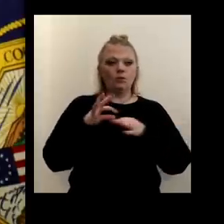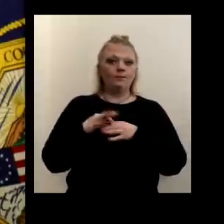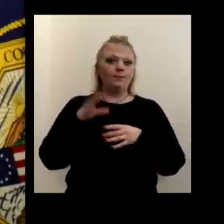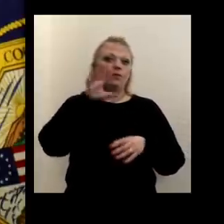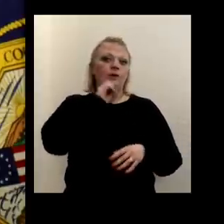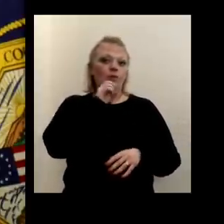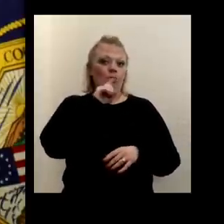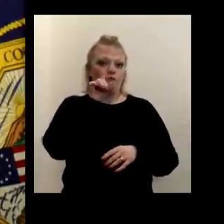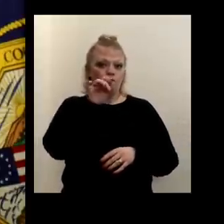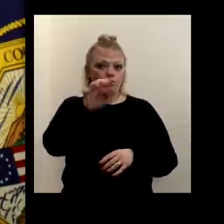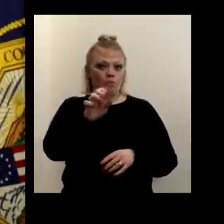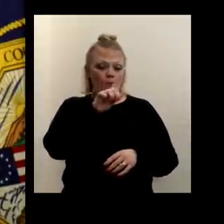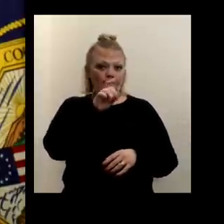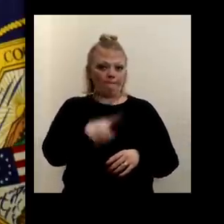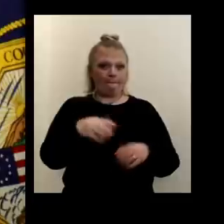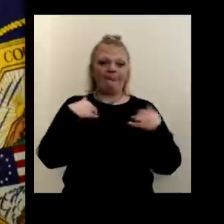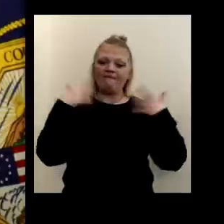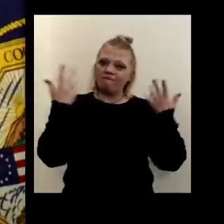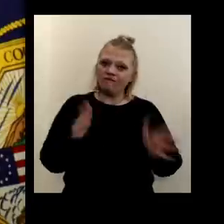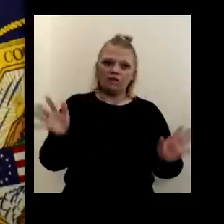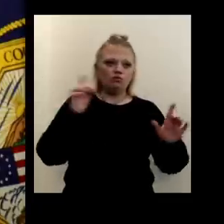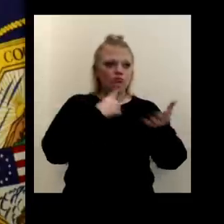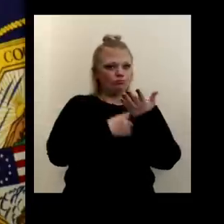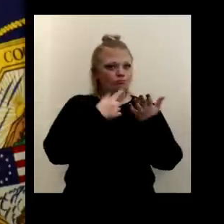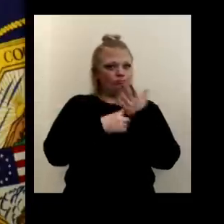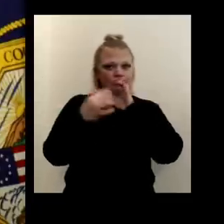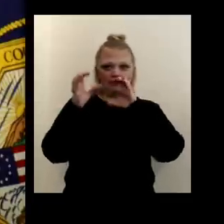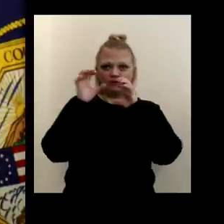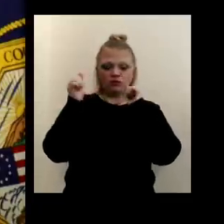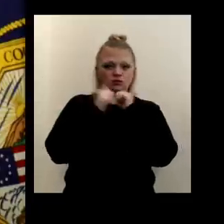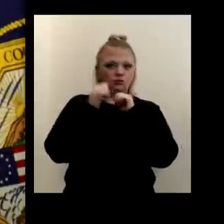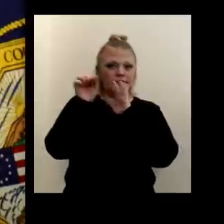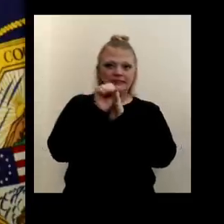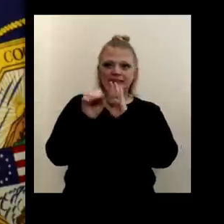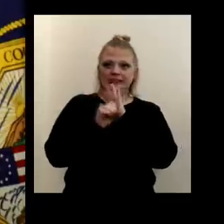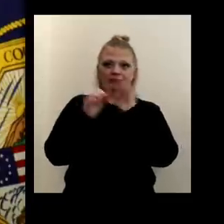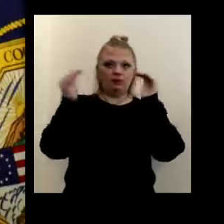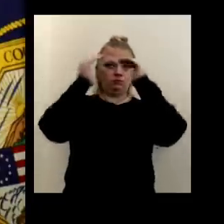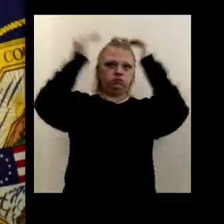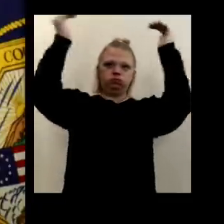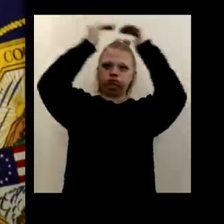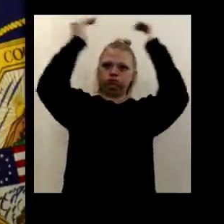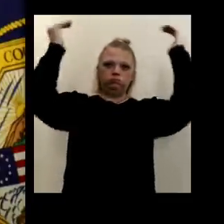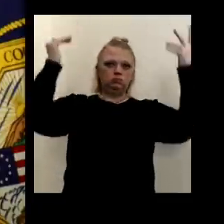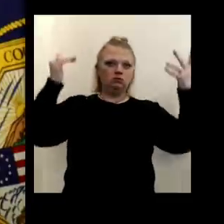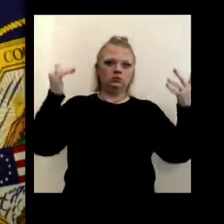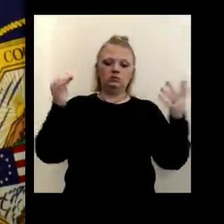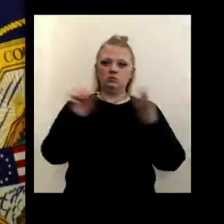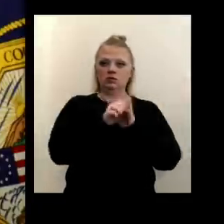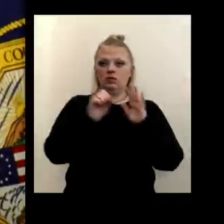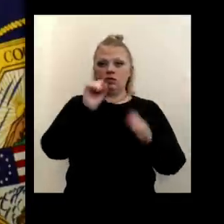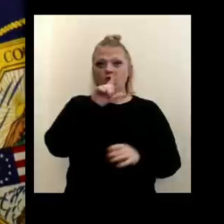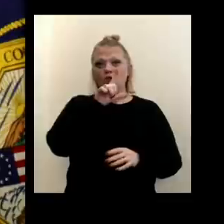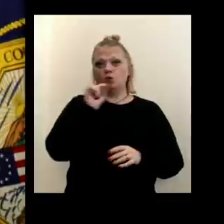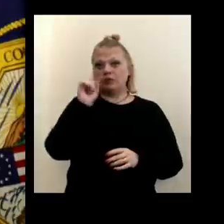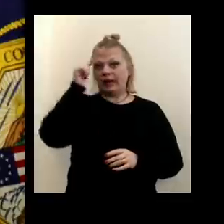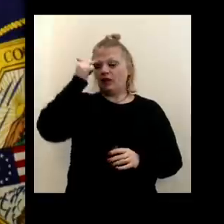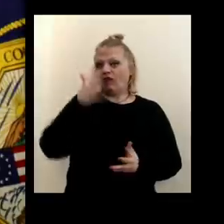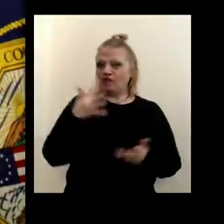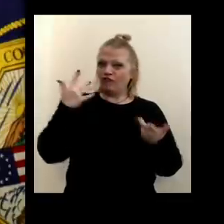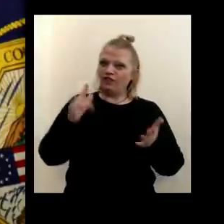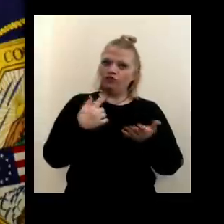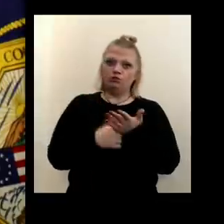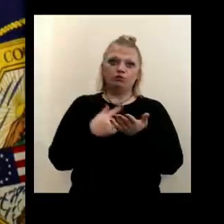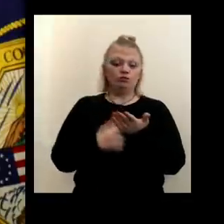discussion, I've had conversations with the states, uh, highest levels of the state. Uh, Lieutenant governor and I have talked about